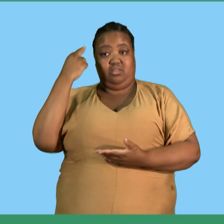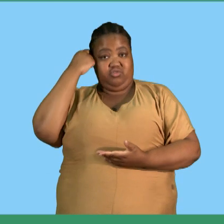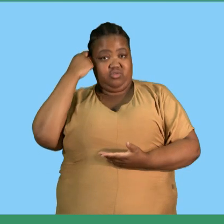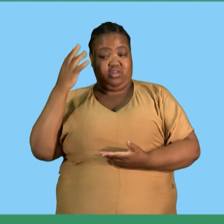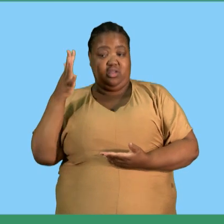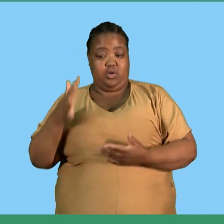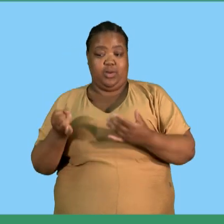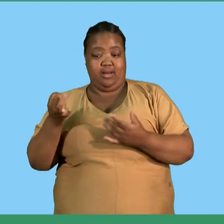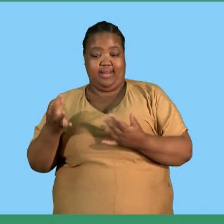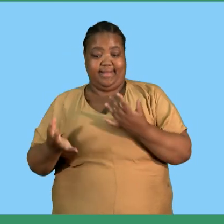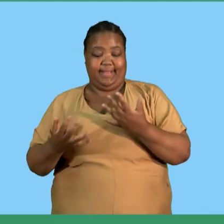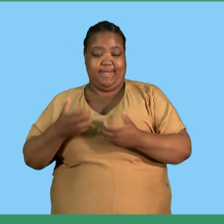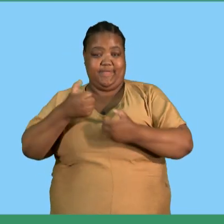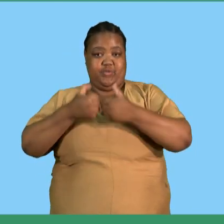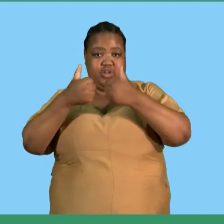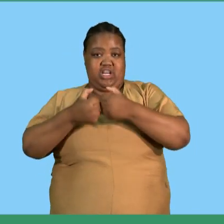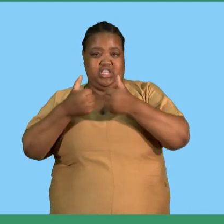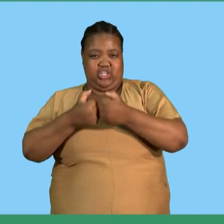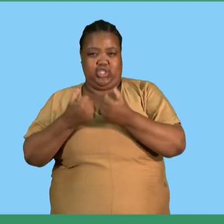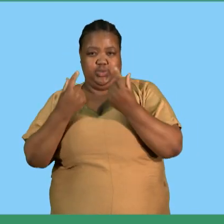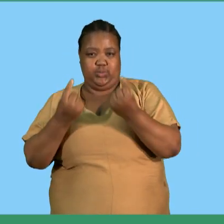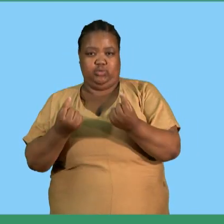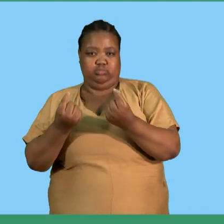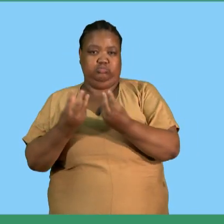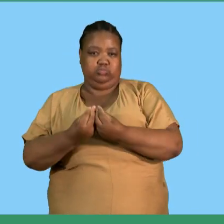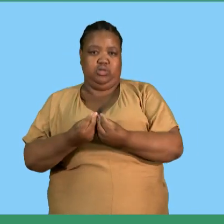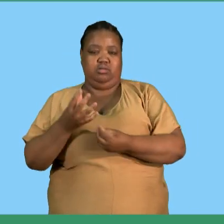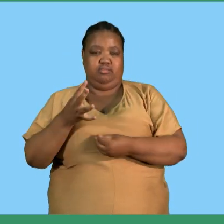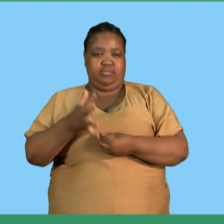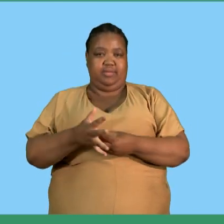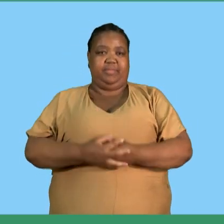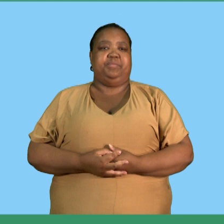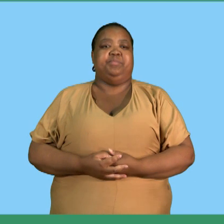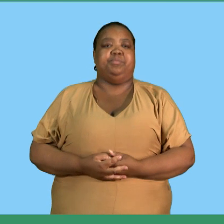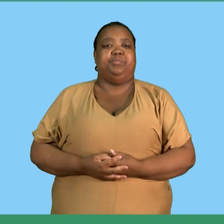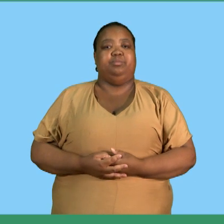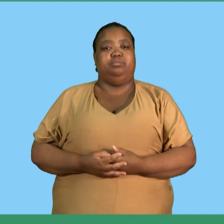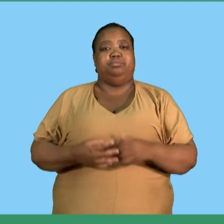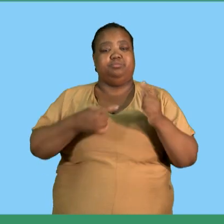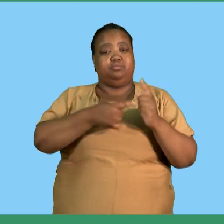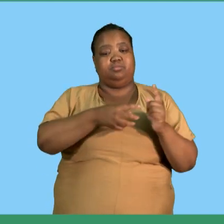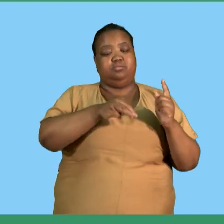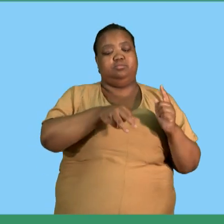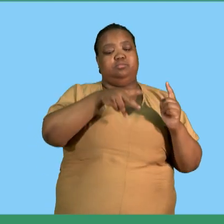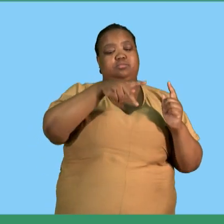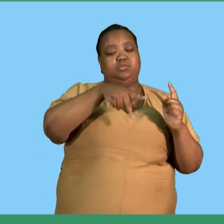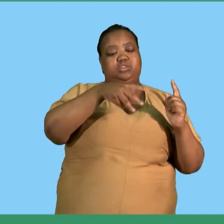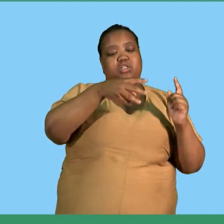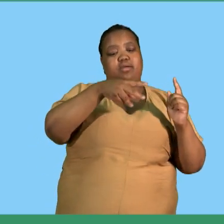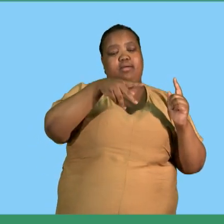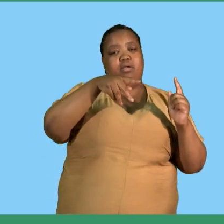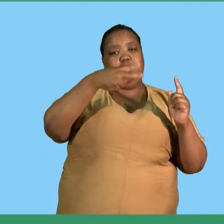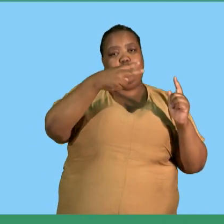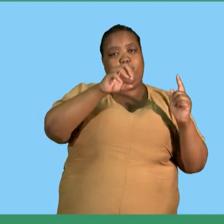harassment i'm going to give you this if you give me that don't forget that a position so mpo promised true